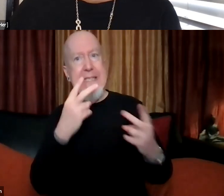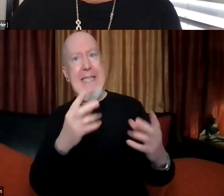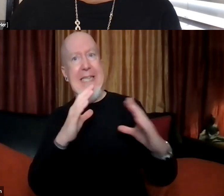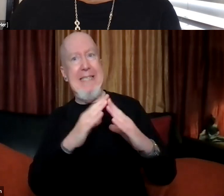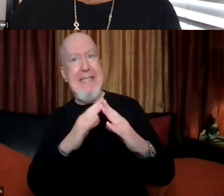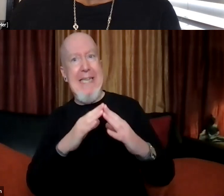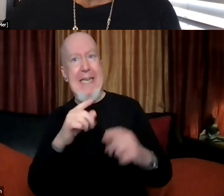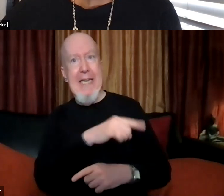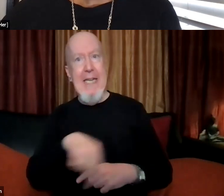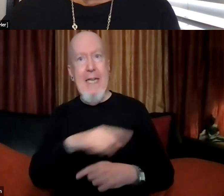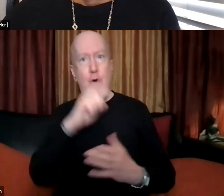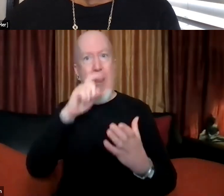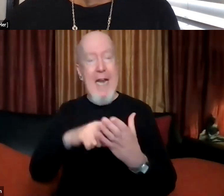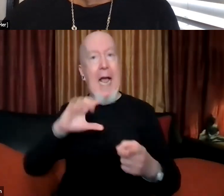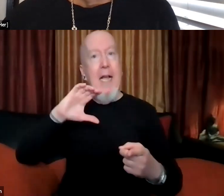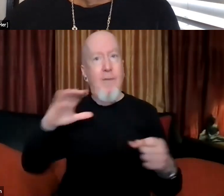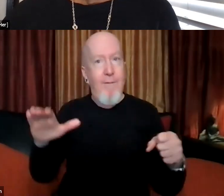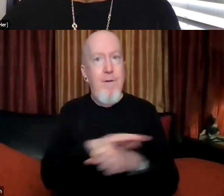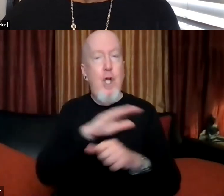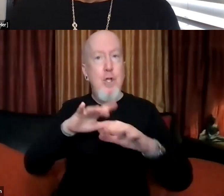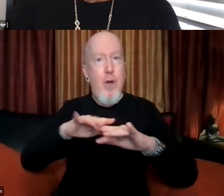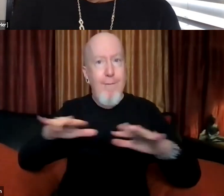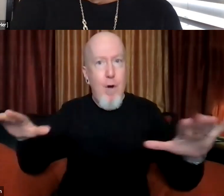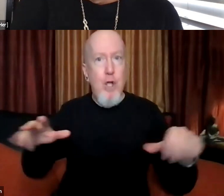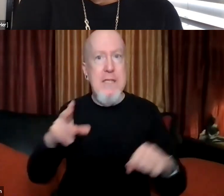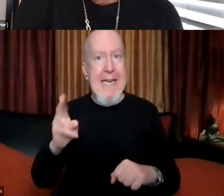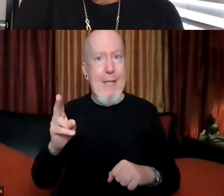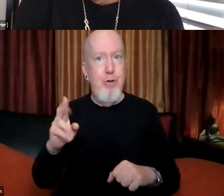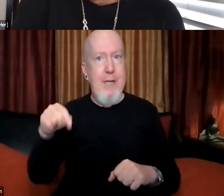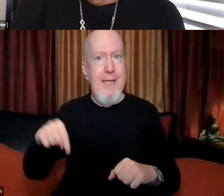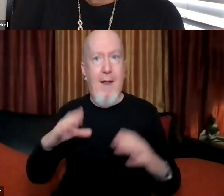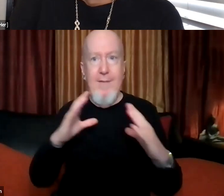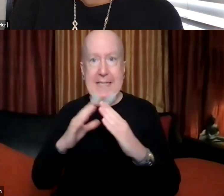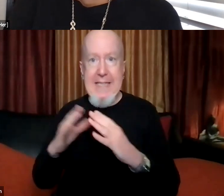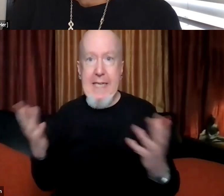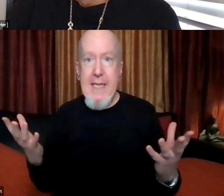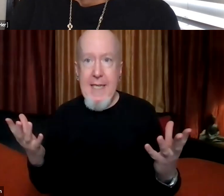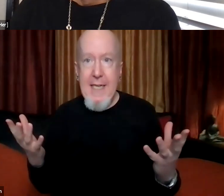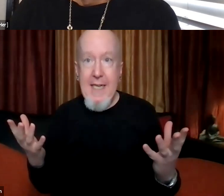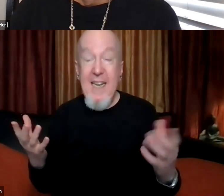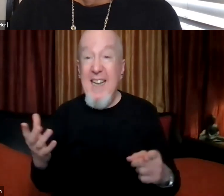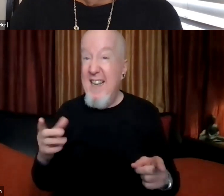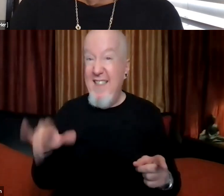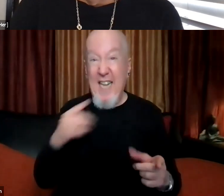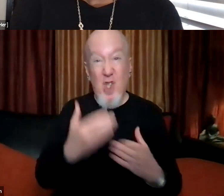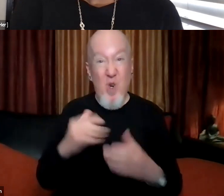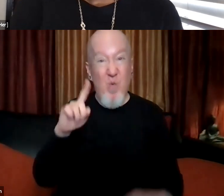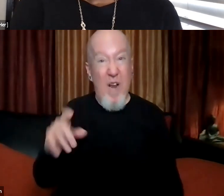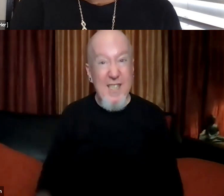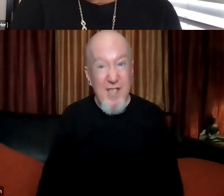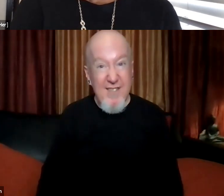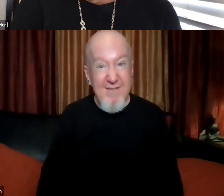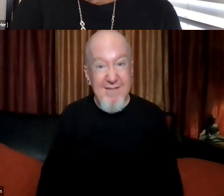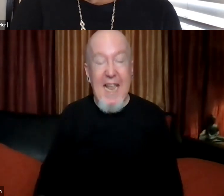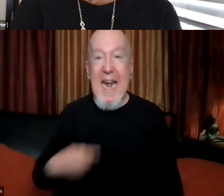right? The, the diverse history of the city. I think that, you know, um, that's a really good question. I think that is the